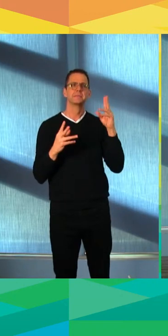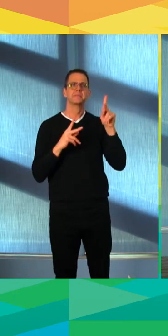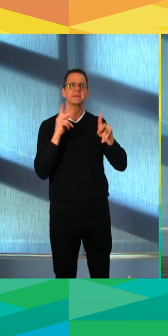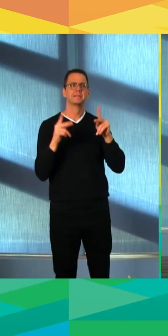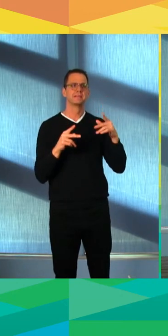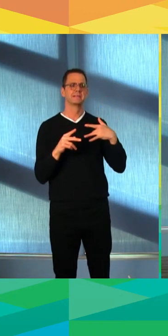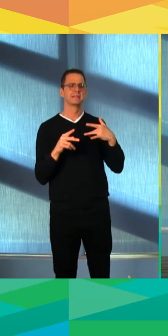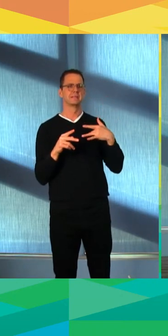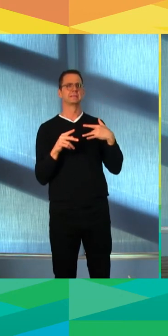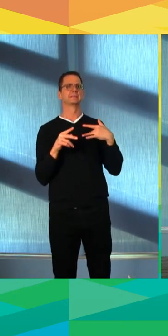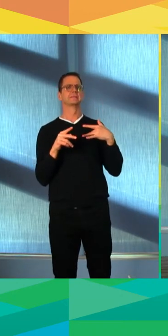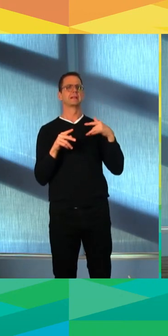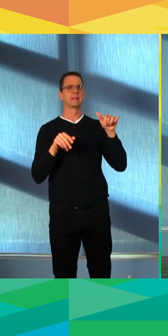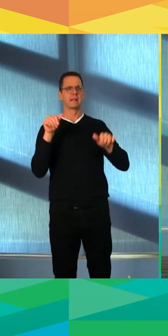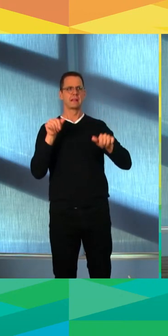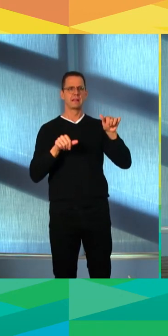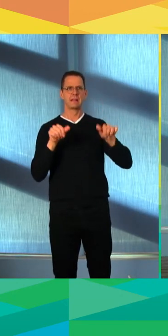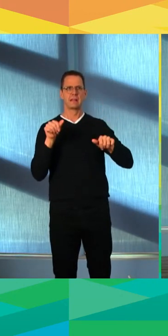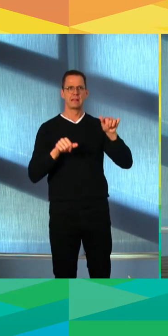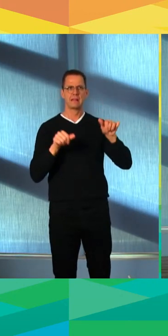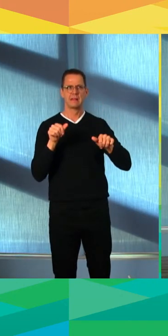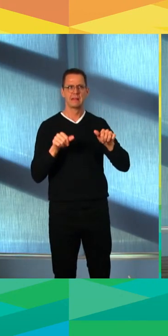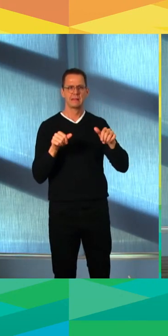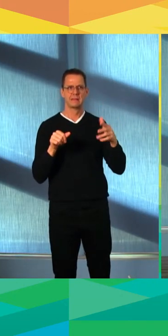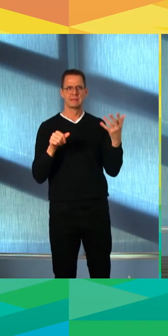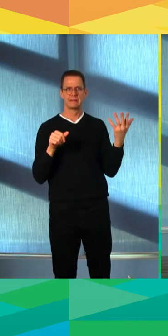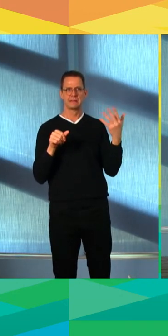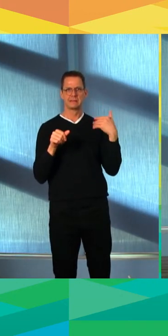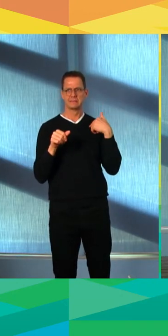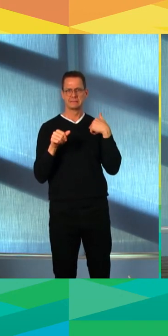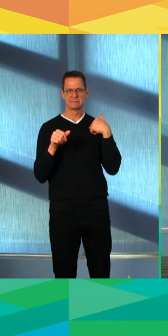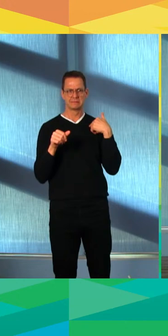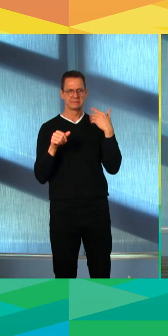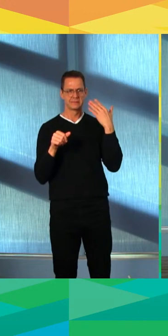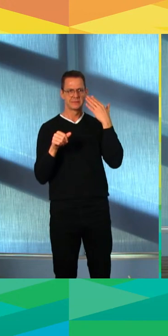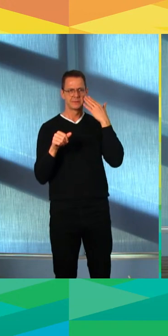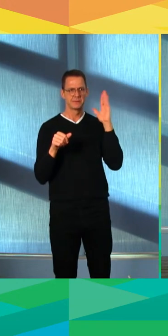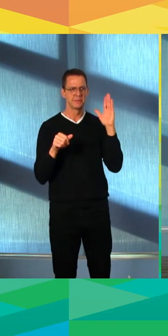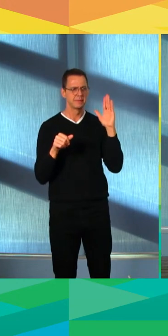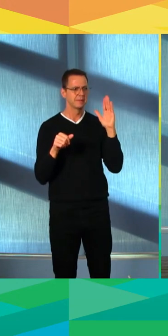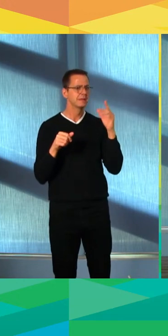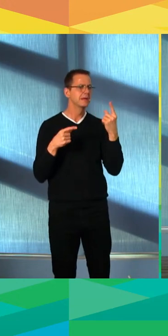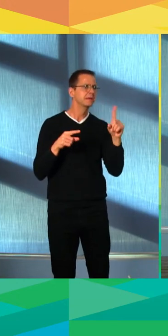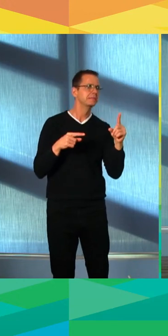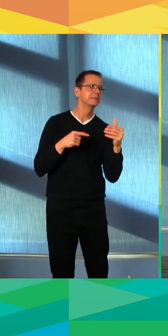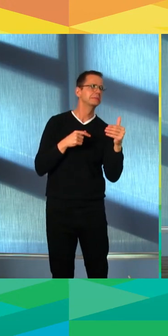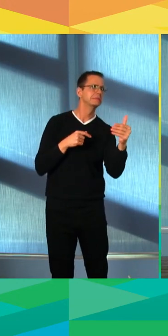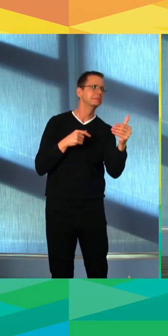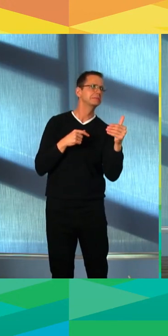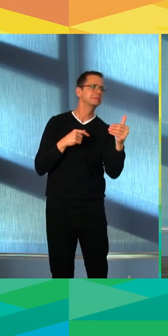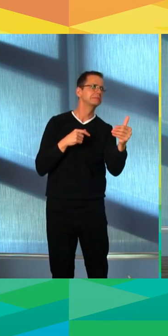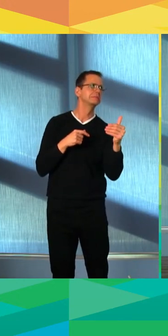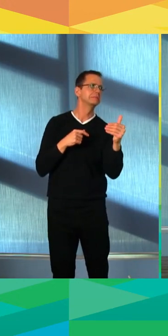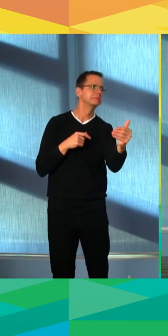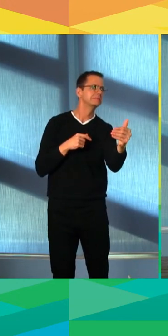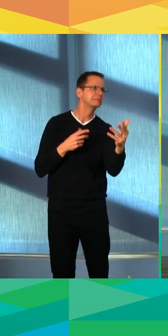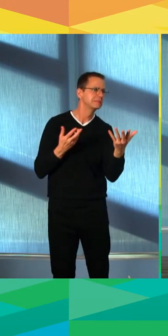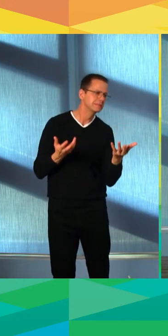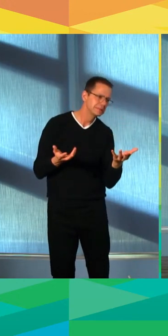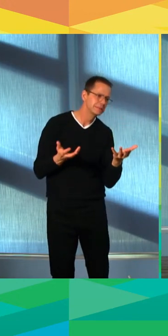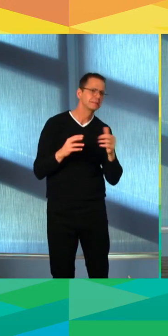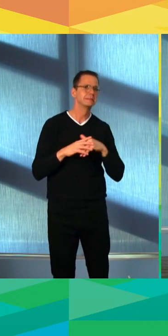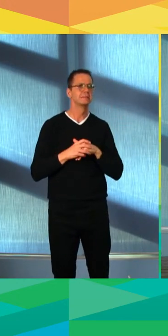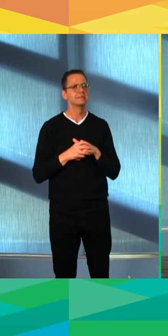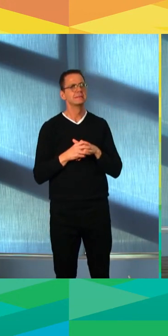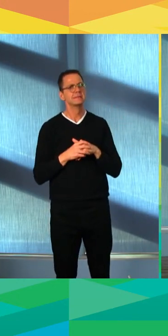the public facing dashboard. And if an Edmontonian understands the provincial steps and we've, we've explained our conditions based